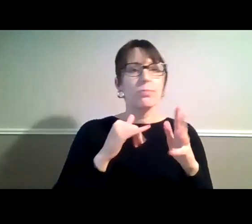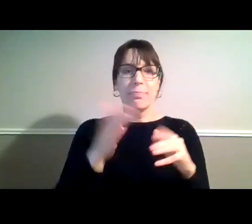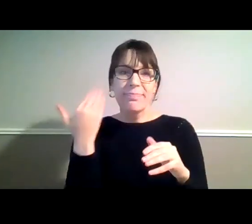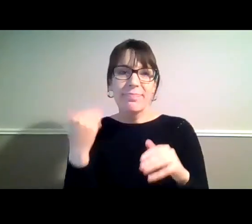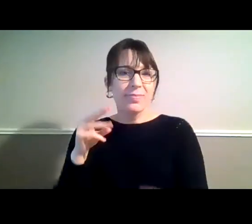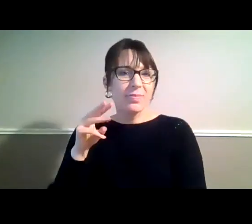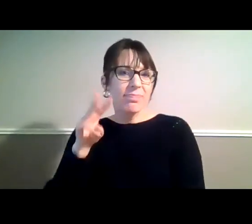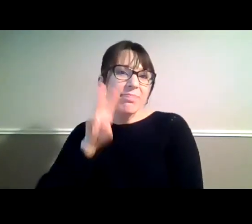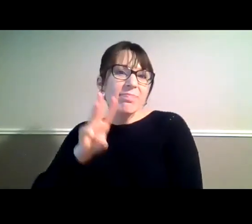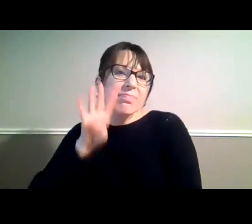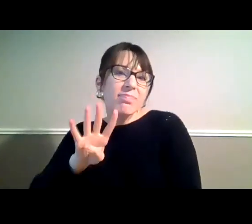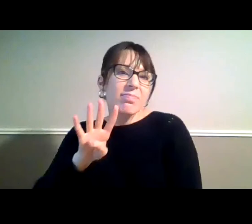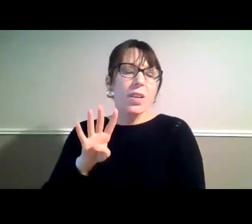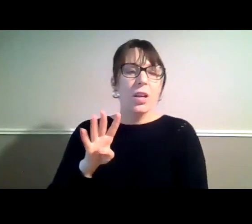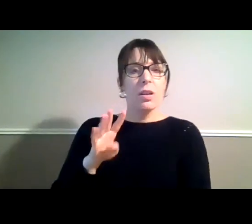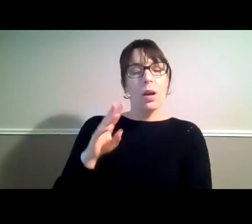would have seen